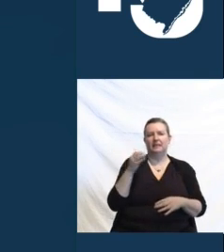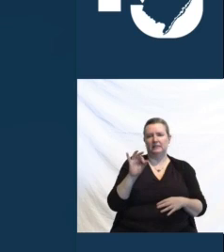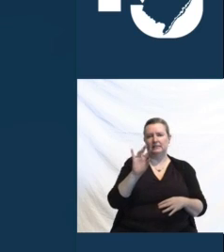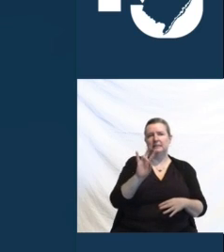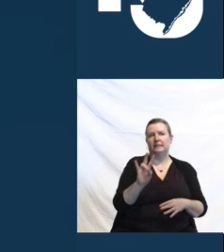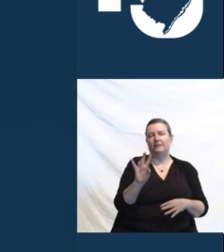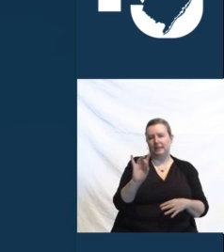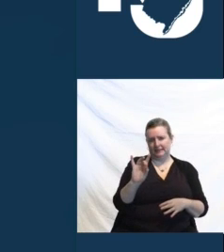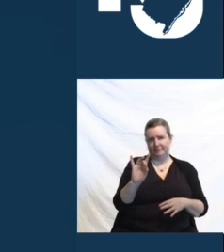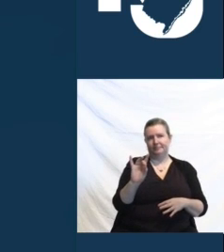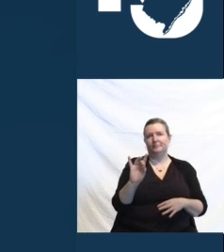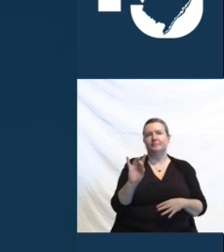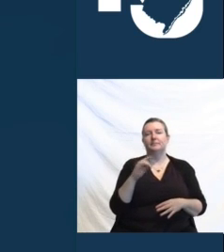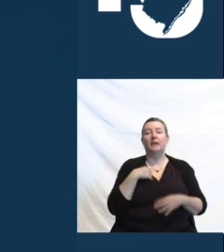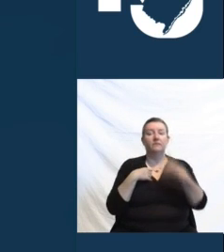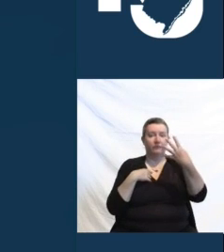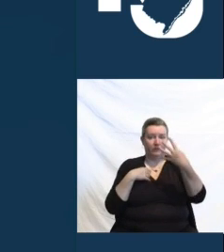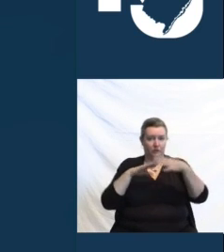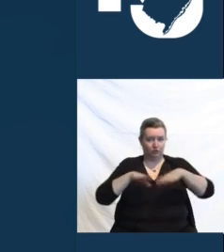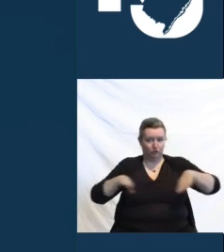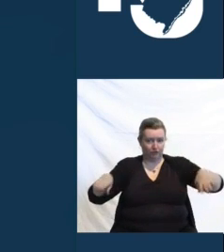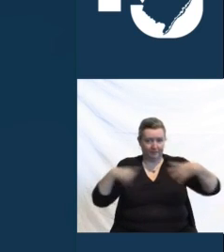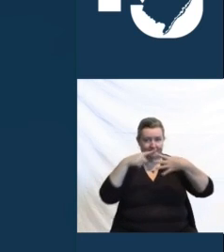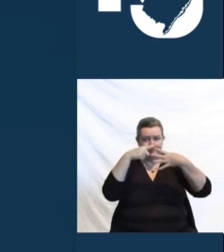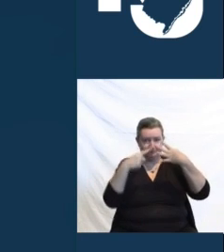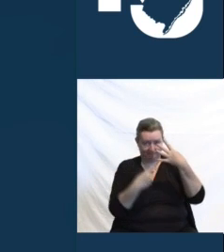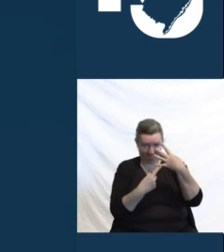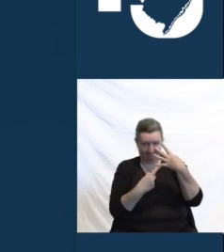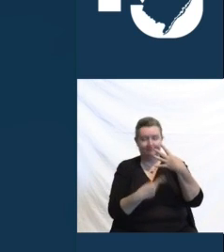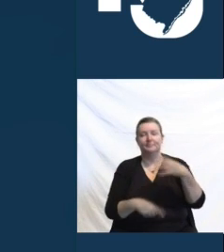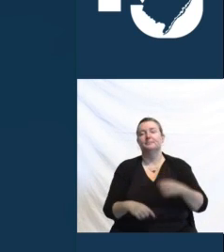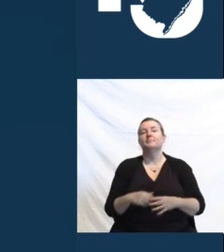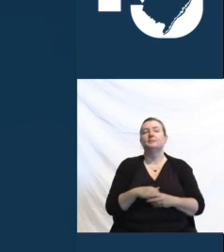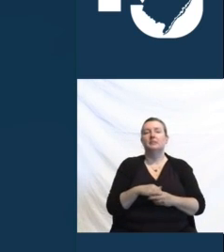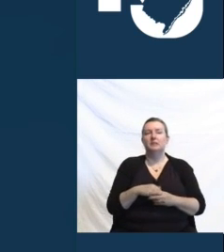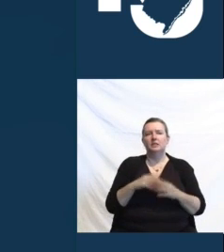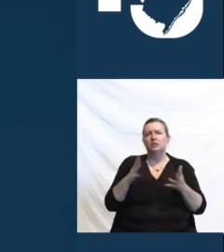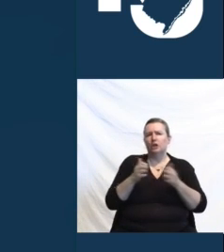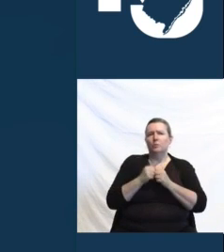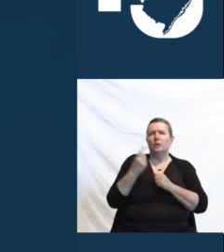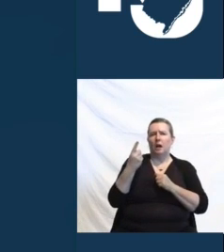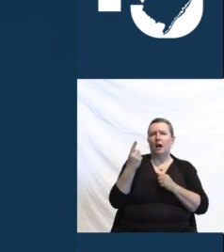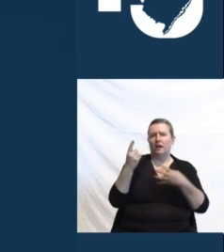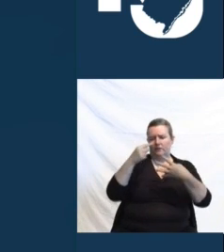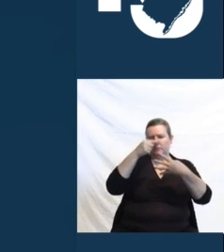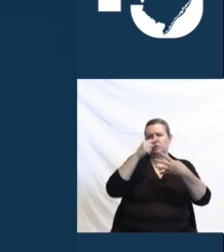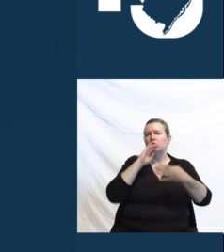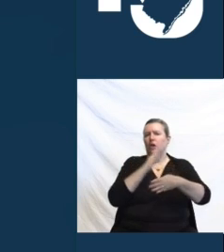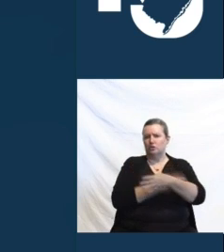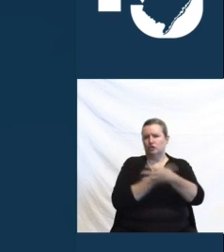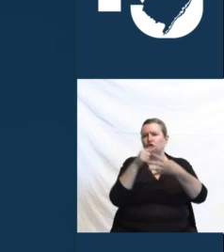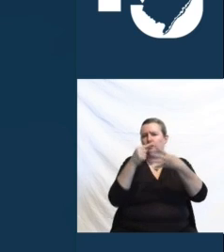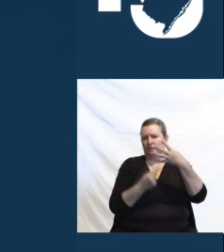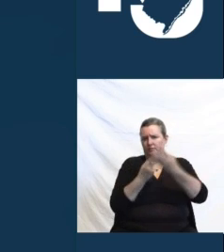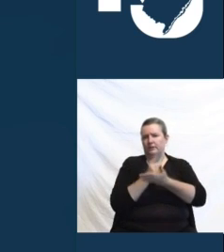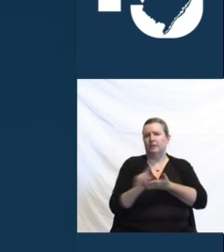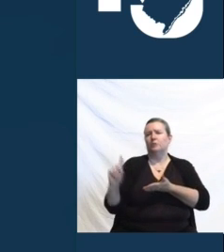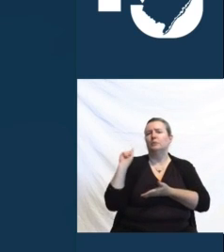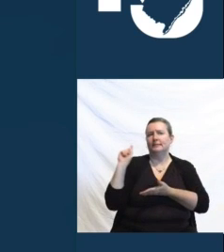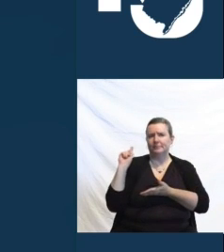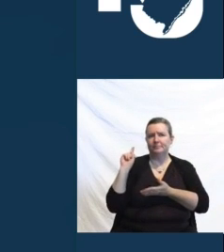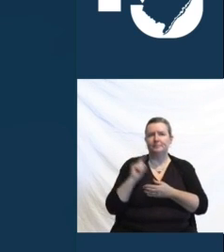James, Elaine, and John. And I had the great honor of speaking with Elaine a week ago today. And he left them and their families, including 10